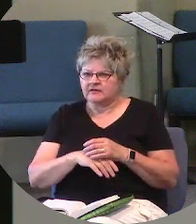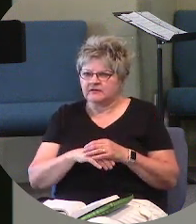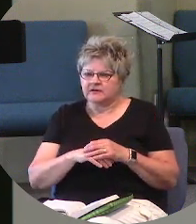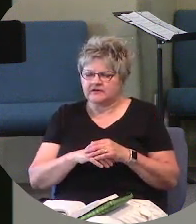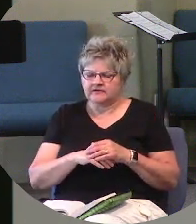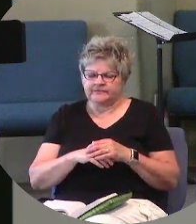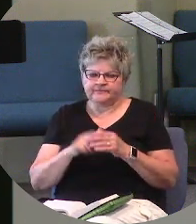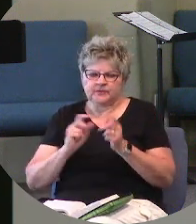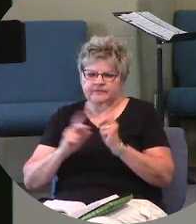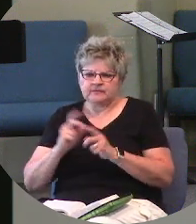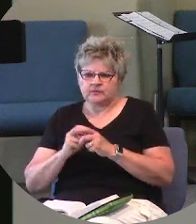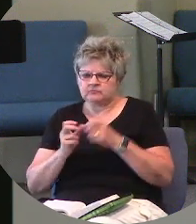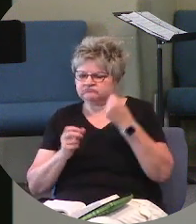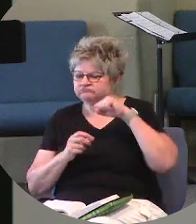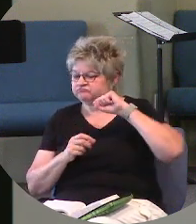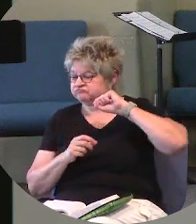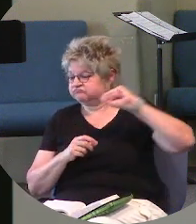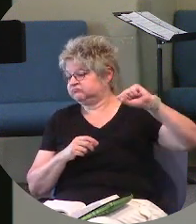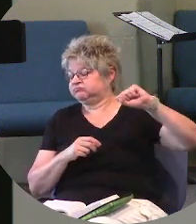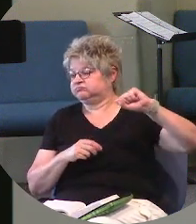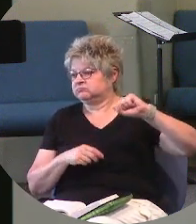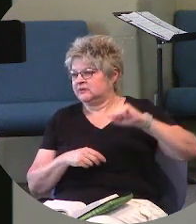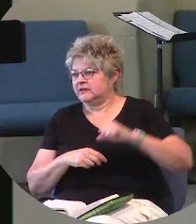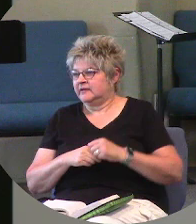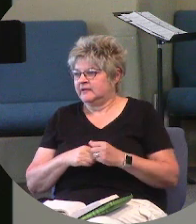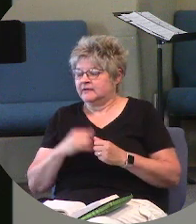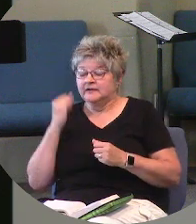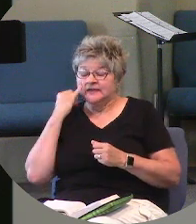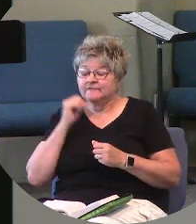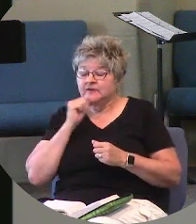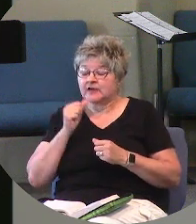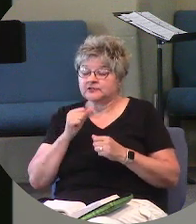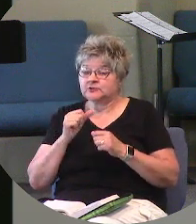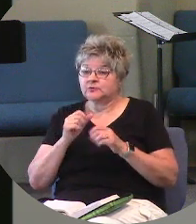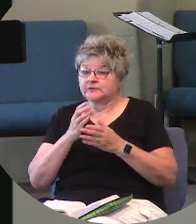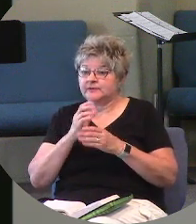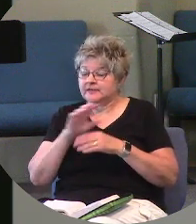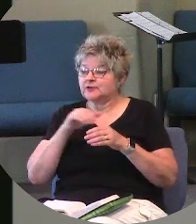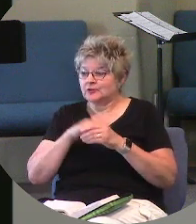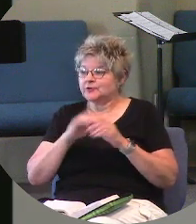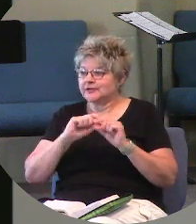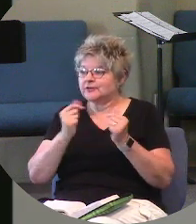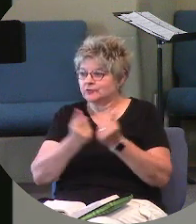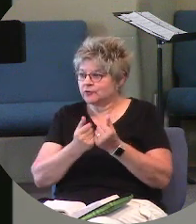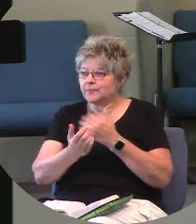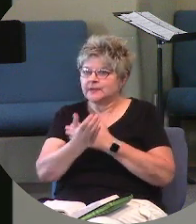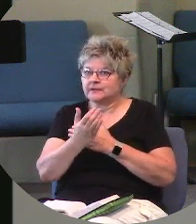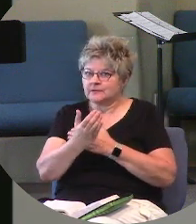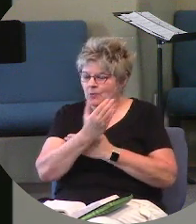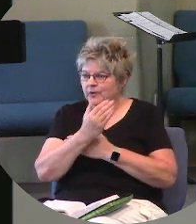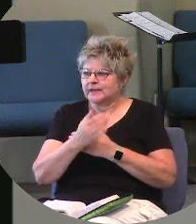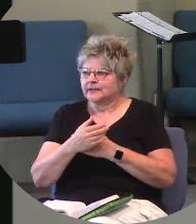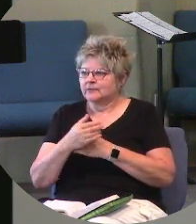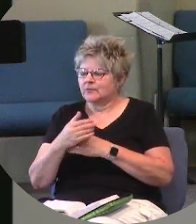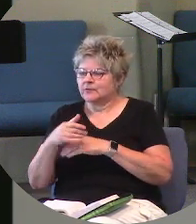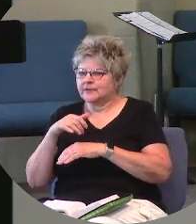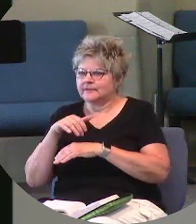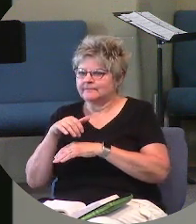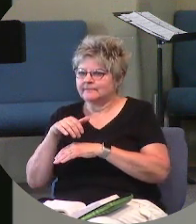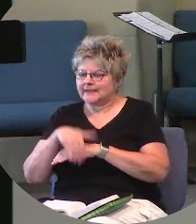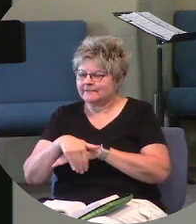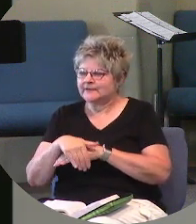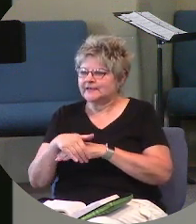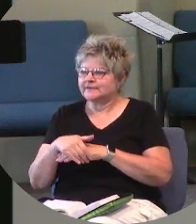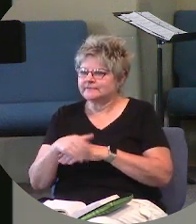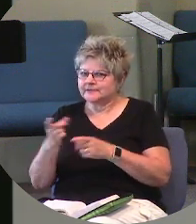community probably. If not she would have been part of the group in the morning or the group in the early evening to come and get water but